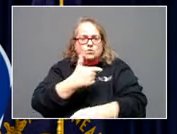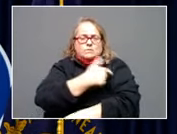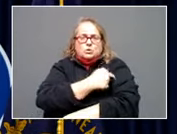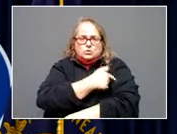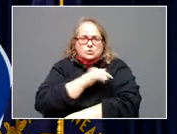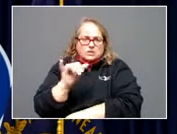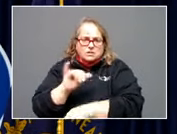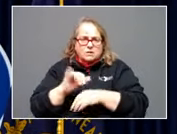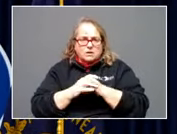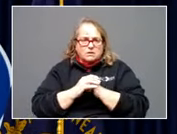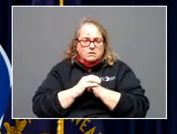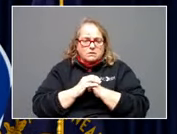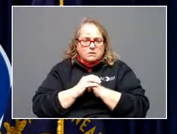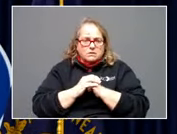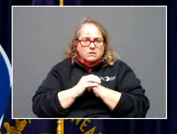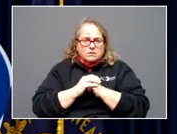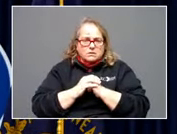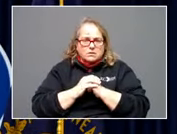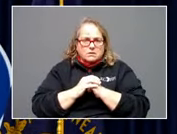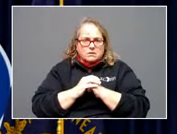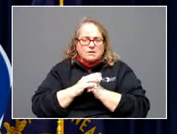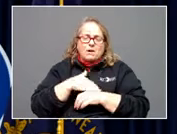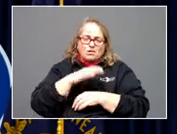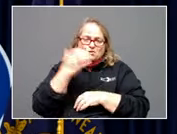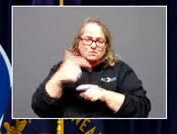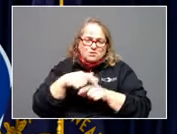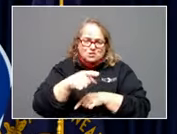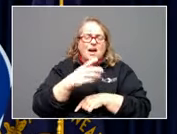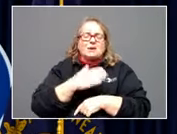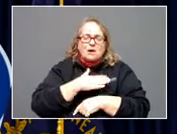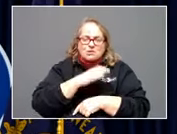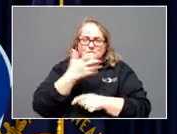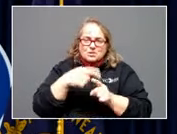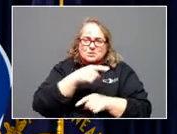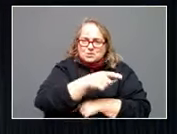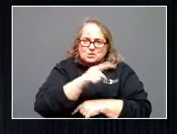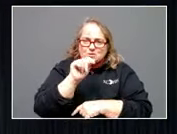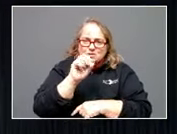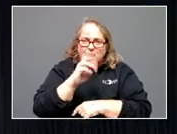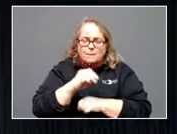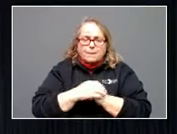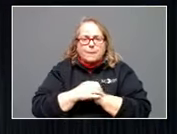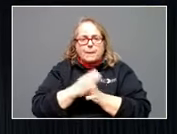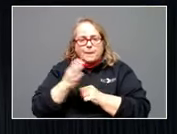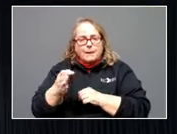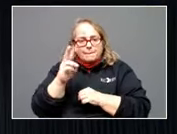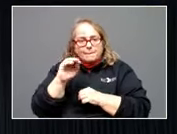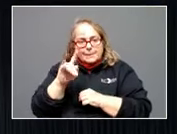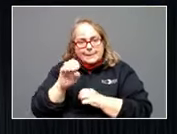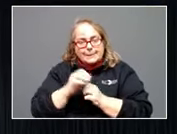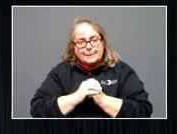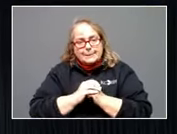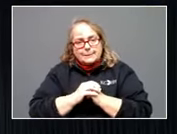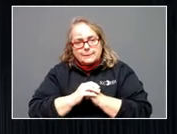And one last thing, Merry Christmas to you in the family. Merry Christmas to you, Tom. Mike. I was actually going ask about the conference settings, based on only